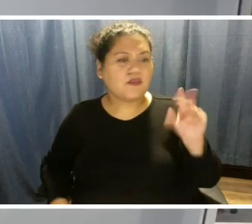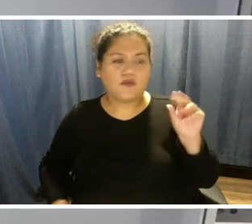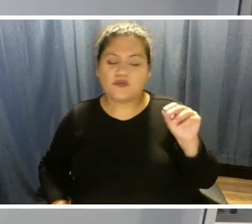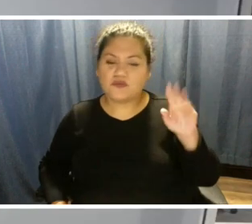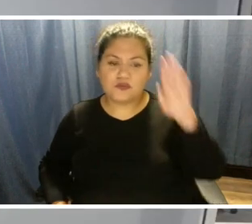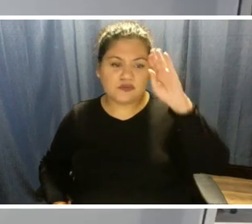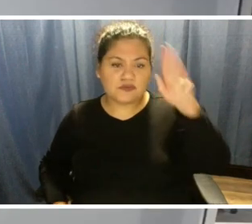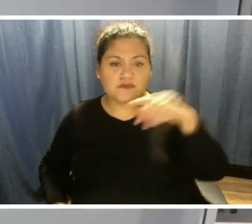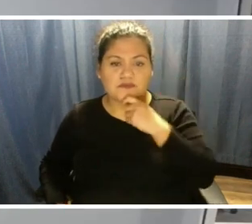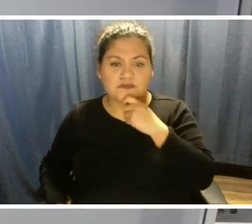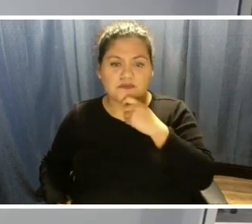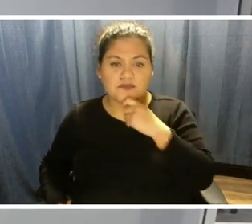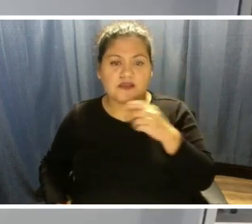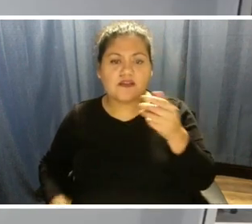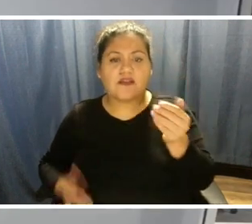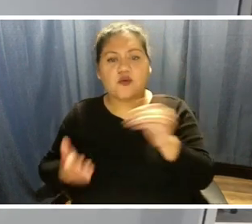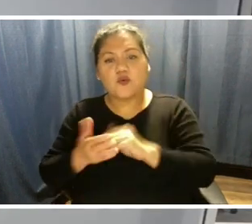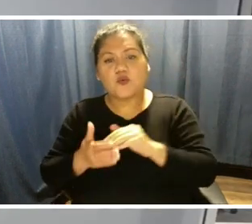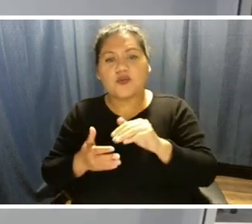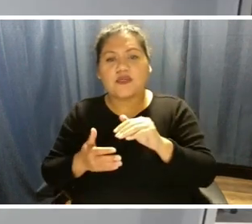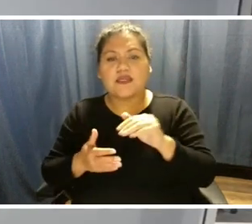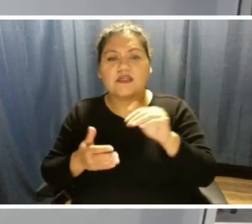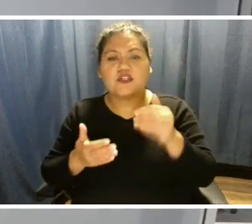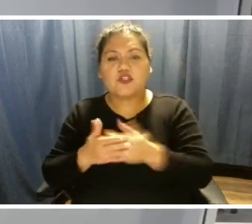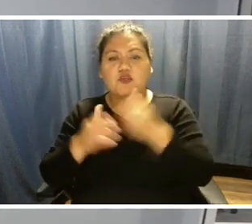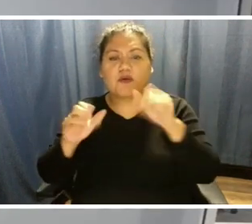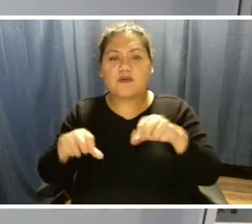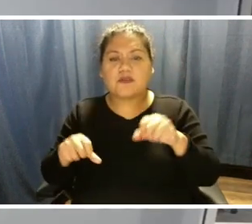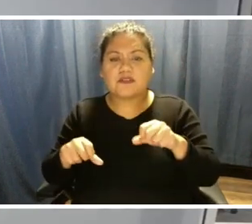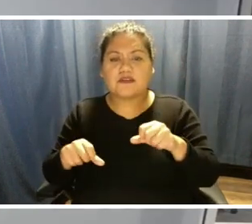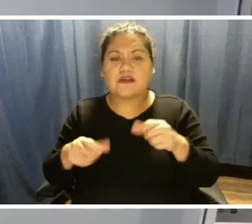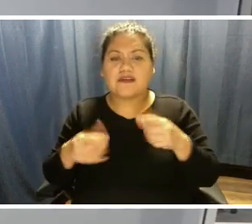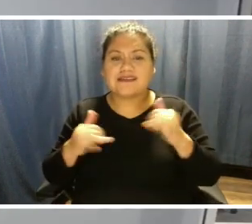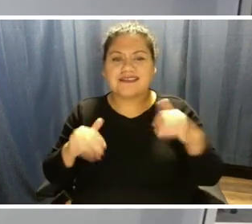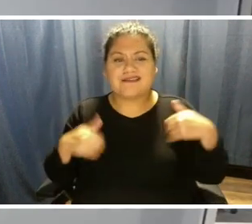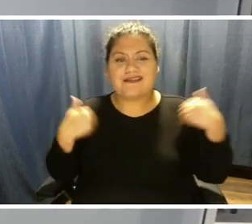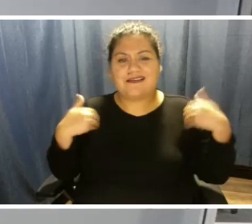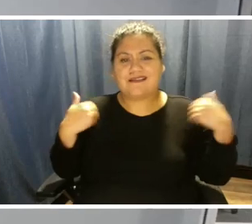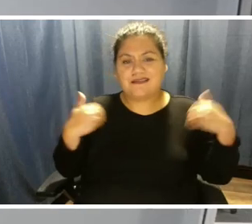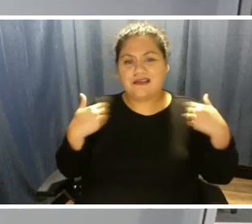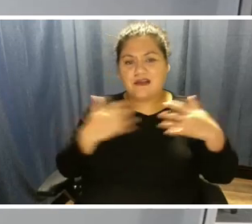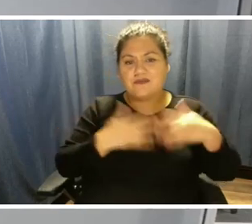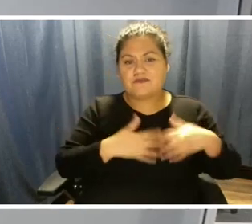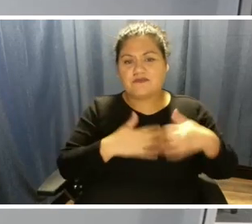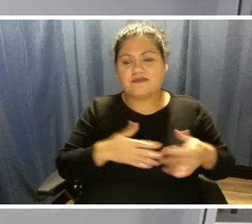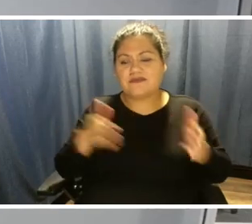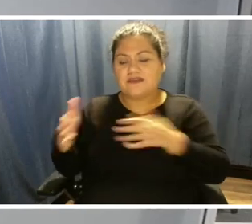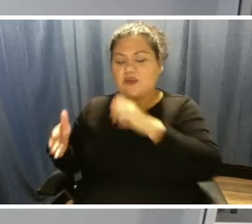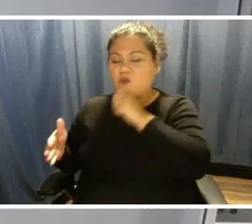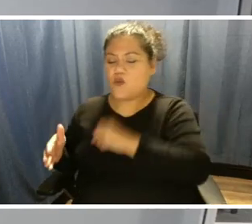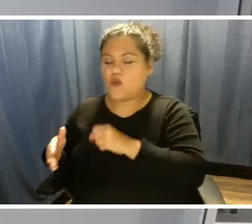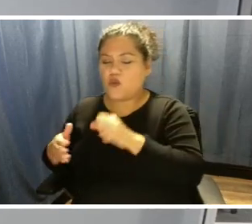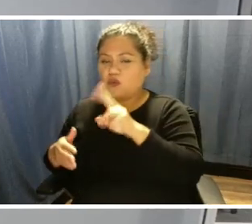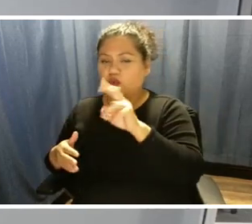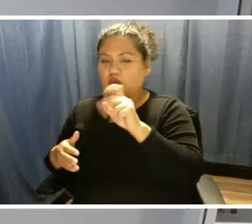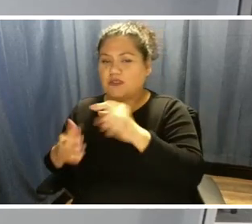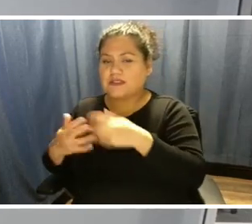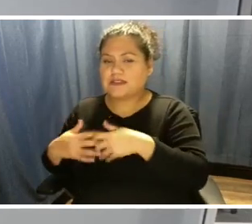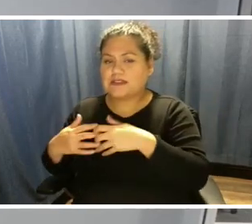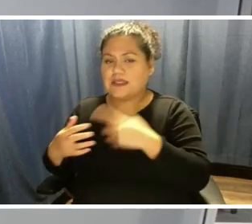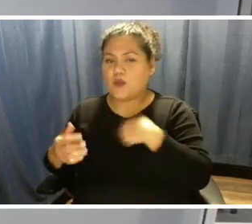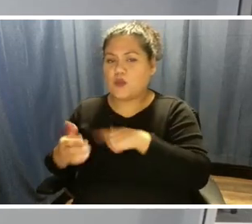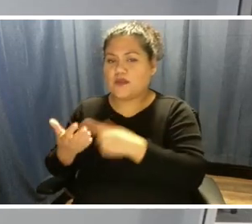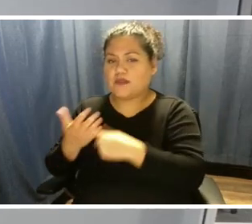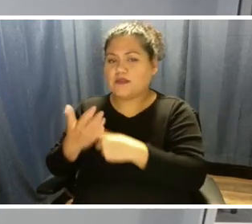The renewables are still relatively early in their life. The aging units we're talking about, the